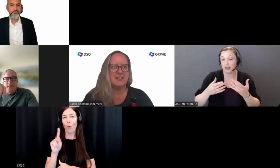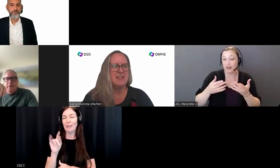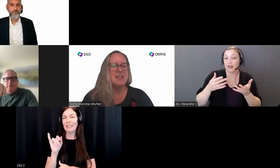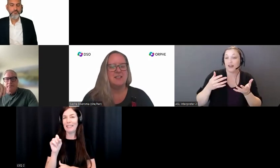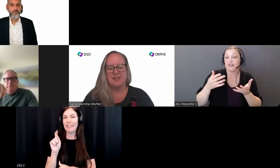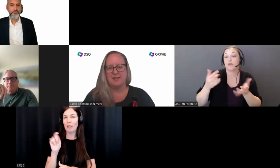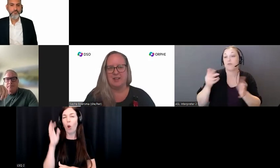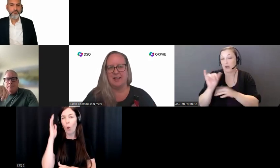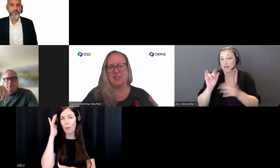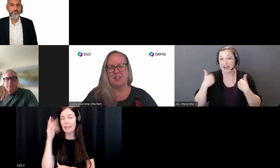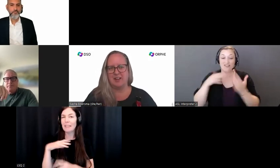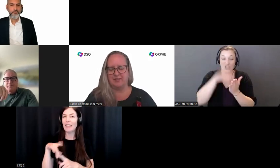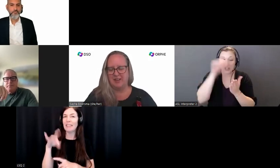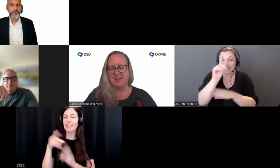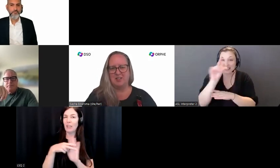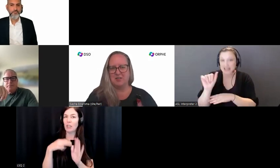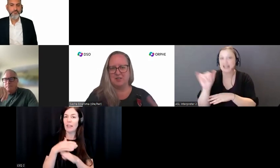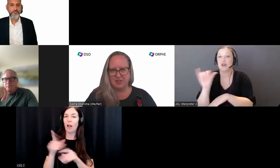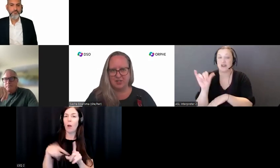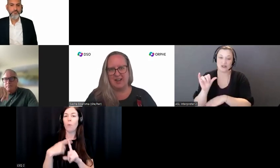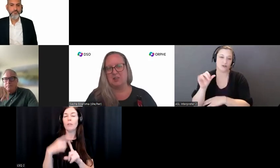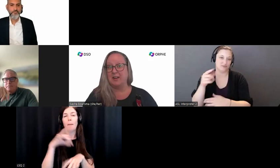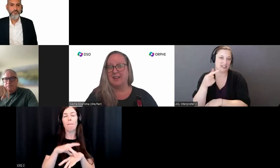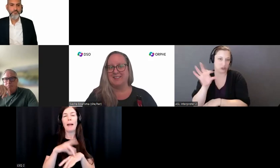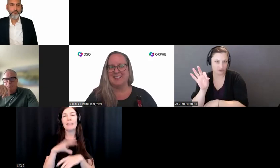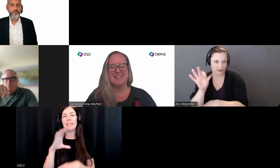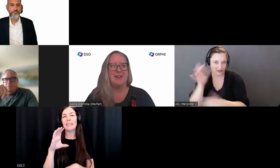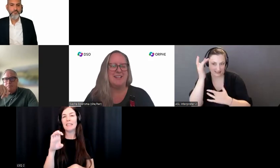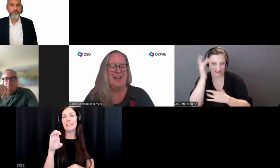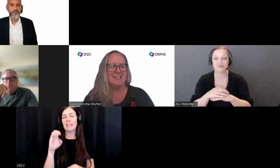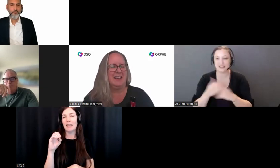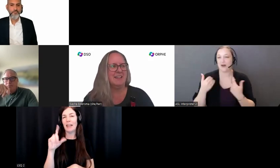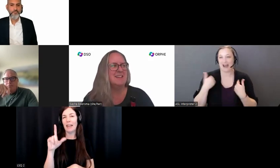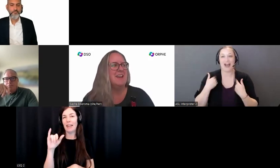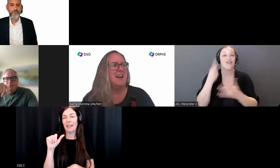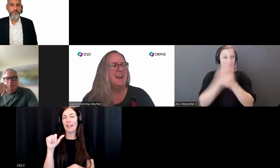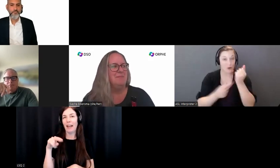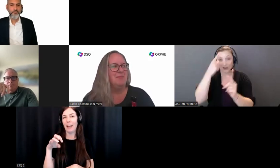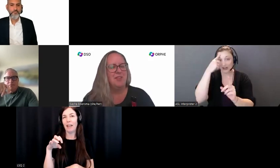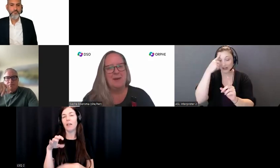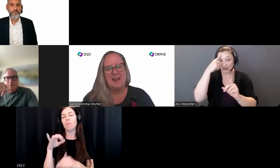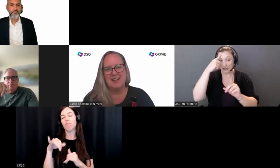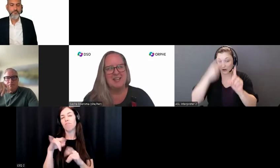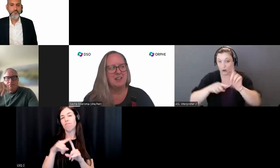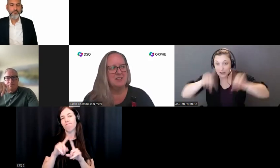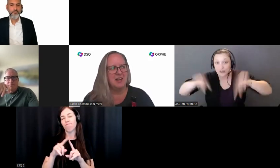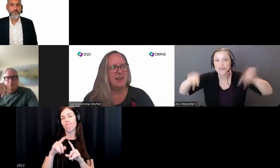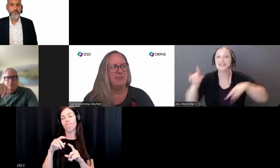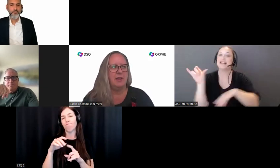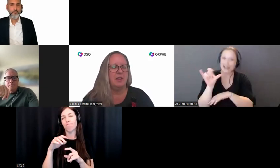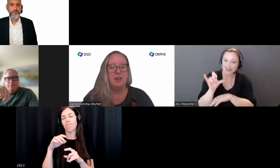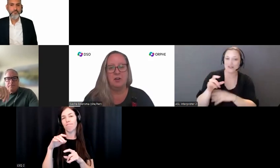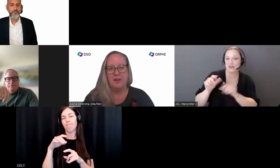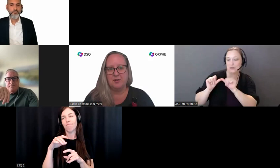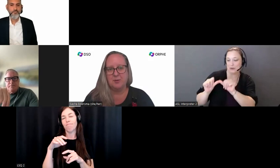disease. The lovely collection of neurodivergent and chronic illness. It's fantastic. For the past 10 years, I